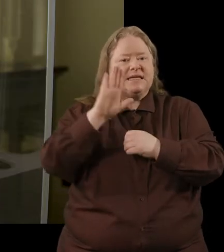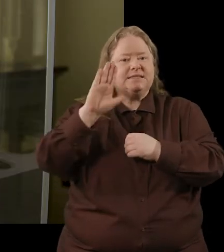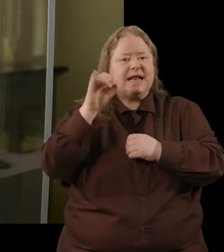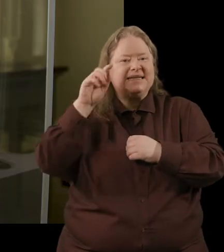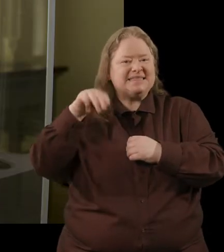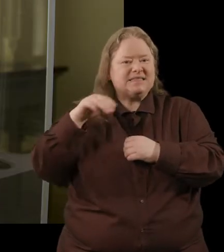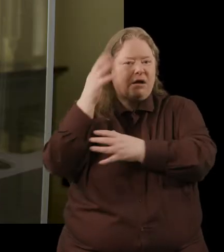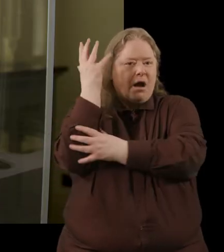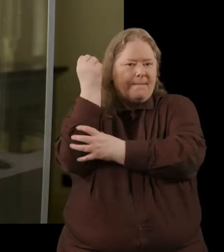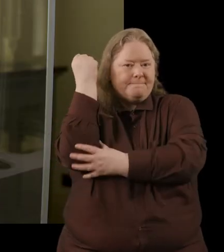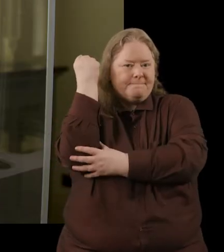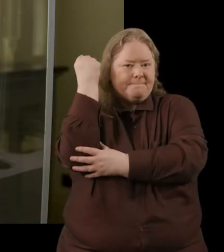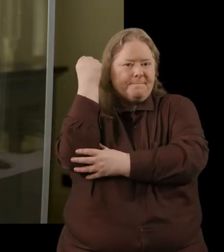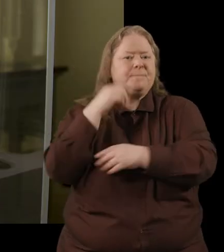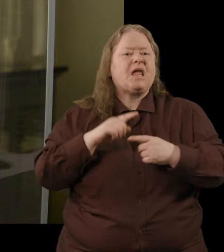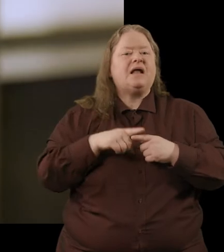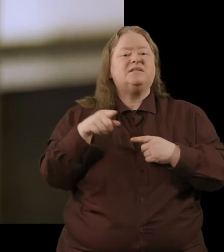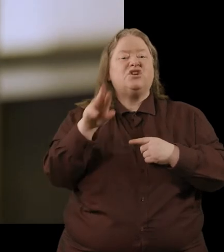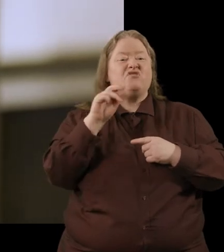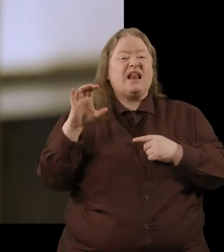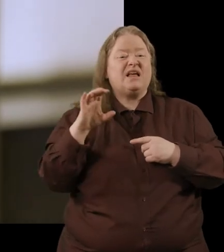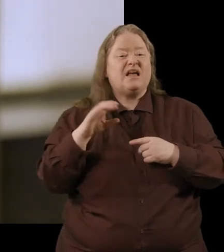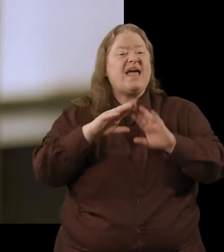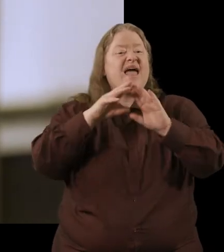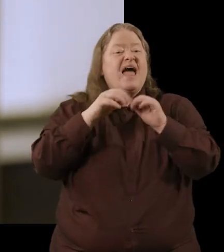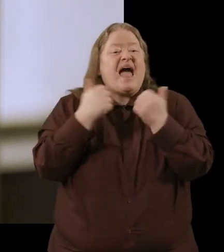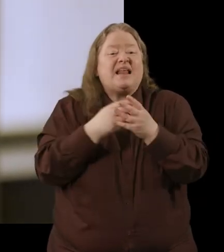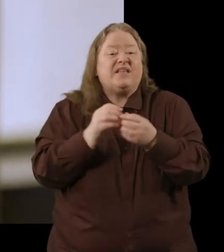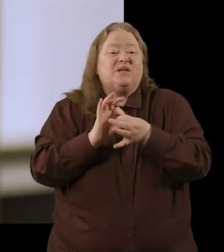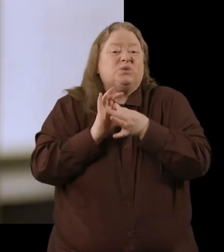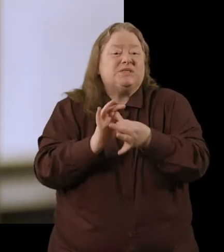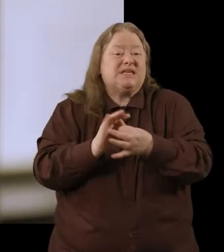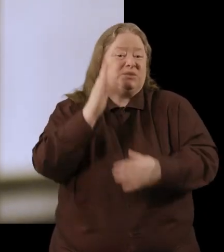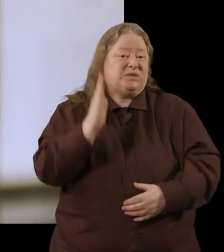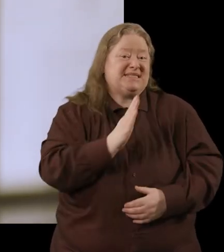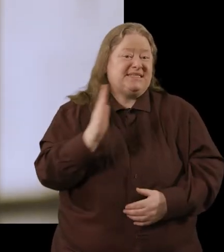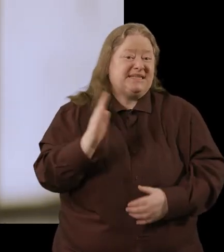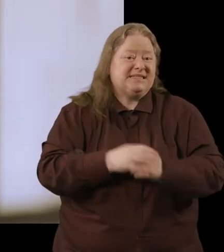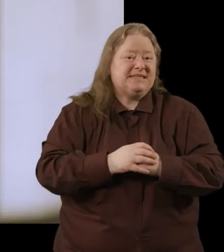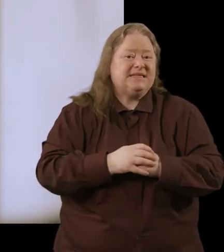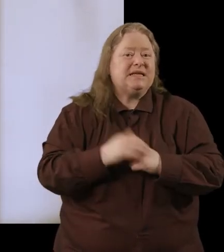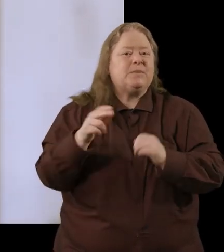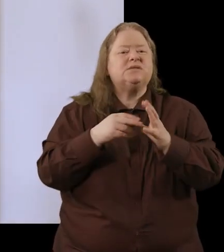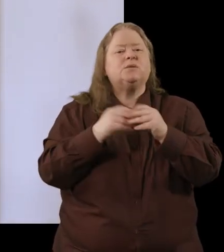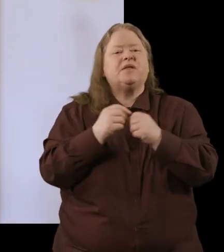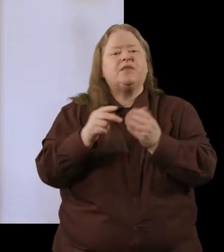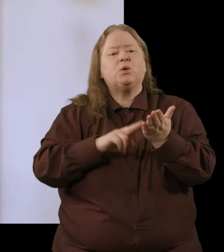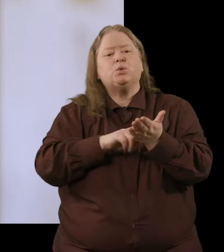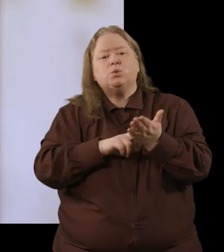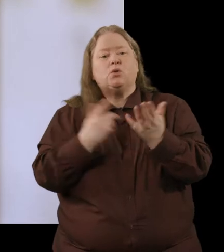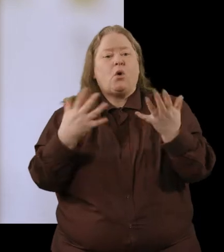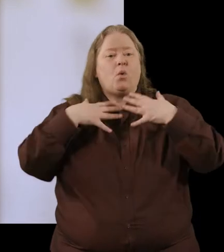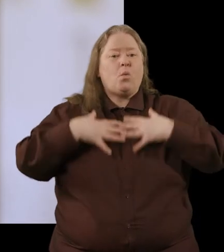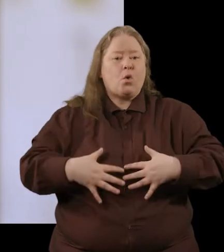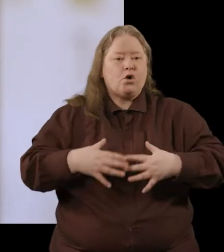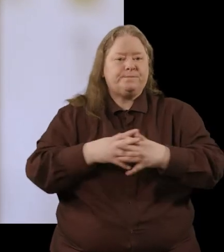arm. And a relic is, of course, anything that can be associated with a saint. It can be something they used or